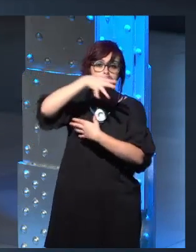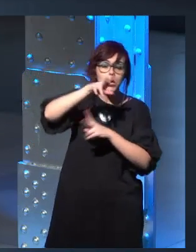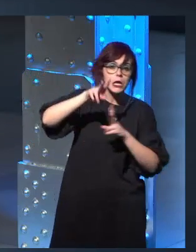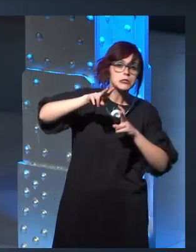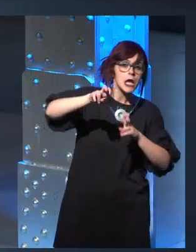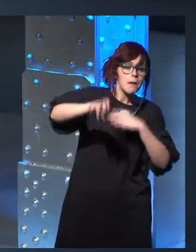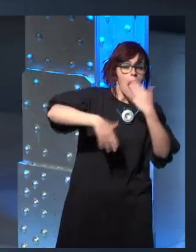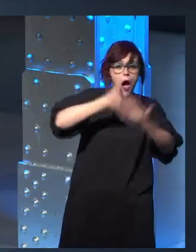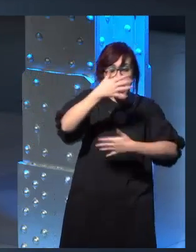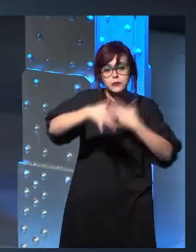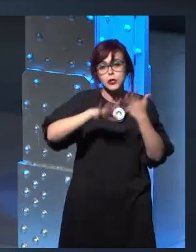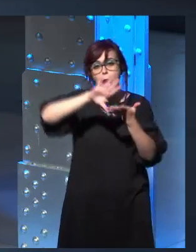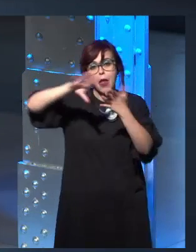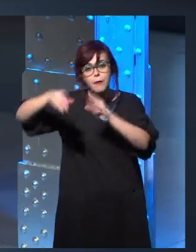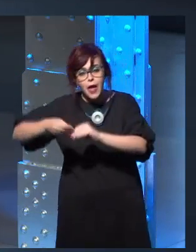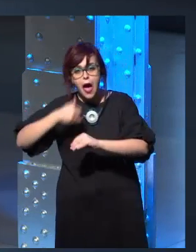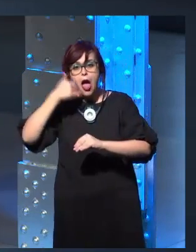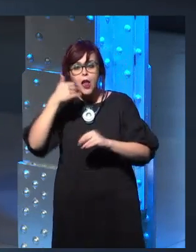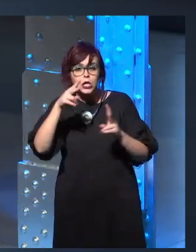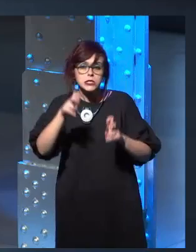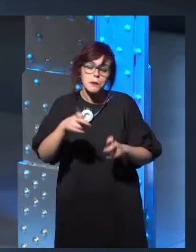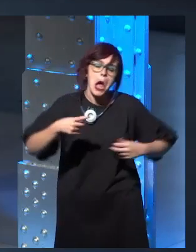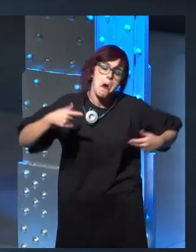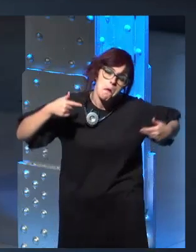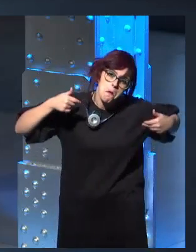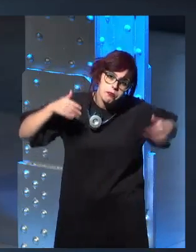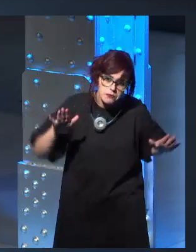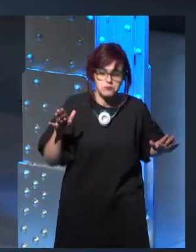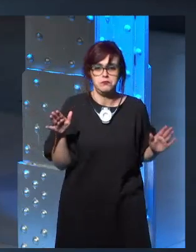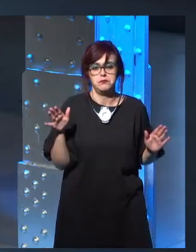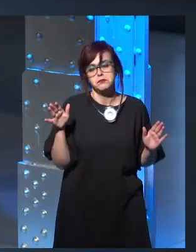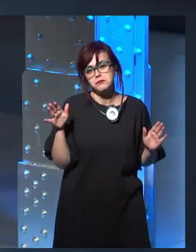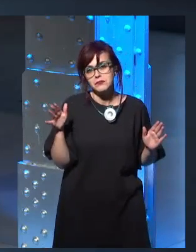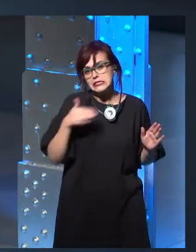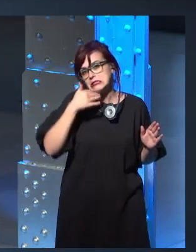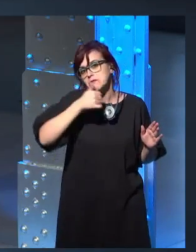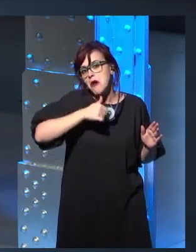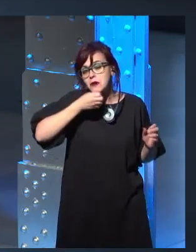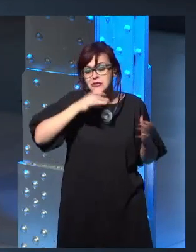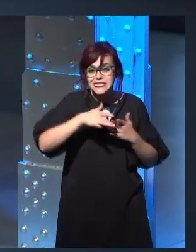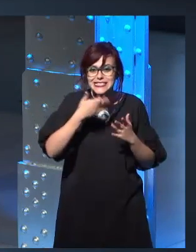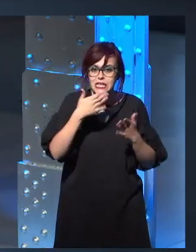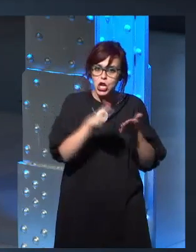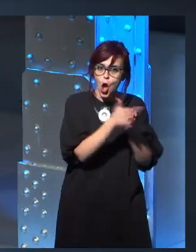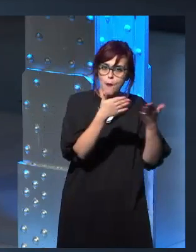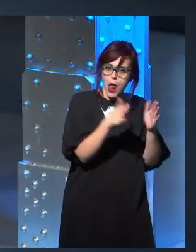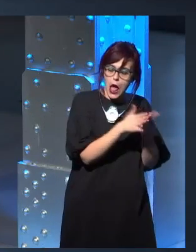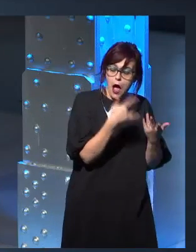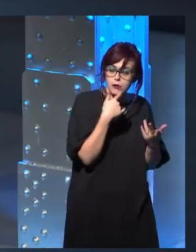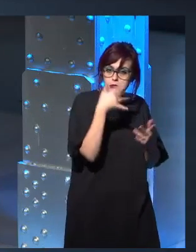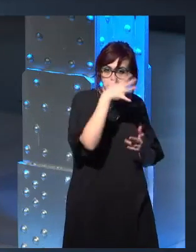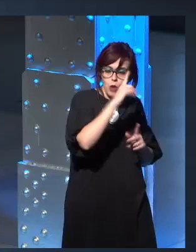feel as, oh, you know, when I read it in the book, I go, oh gosh, it's been ruined for me. I think I won't really care